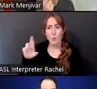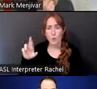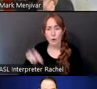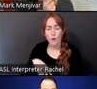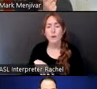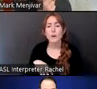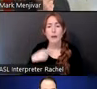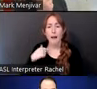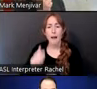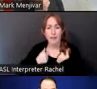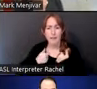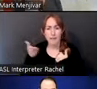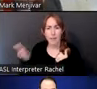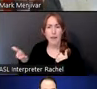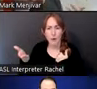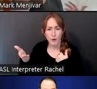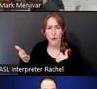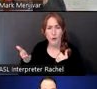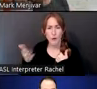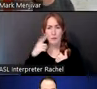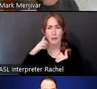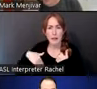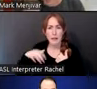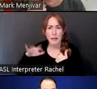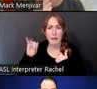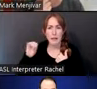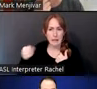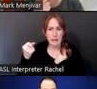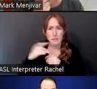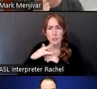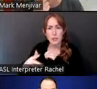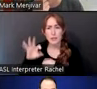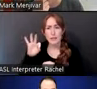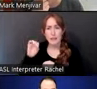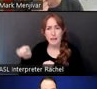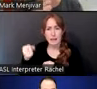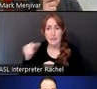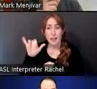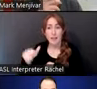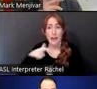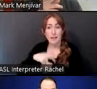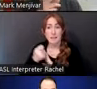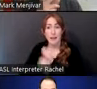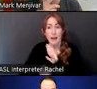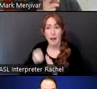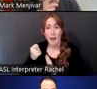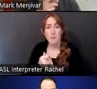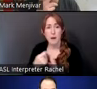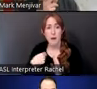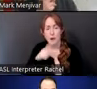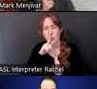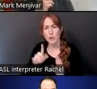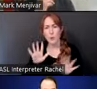And so this was an event and just time that really, yeah, just really made me pause. And